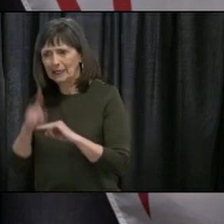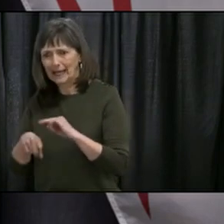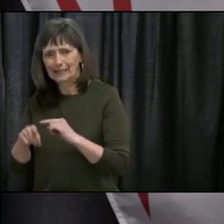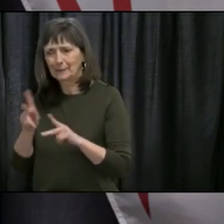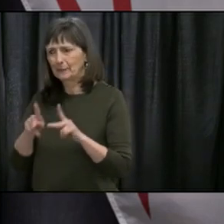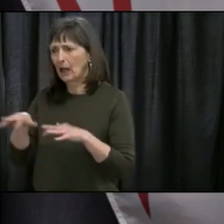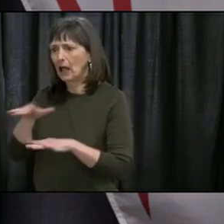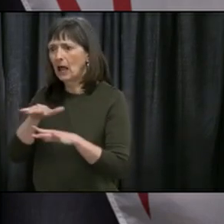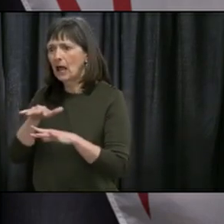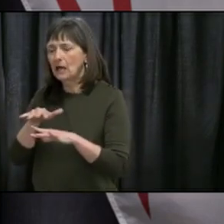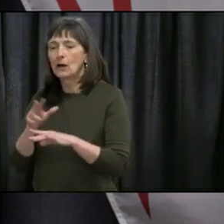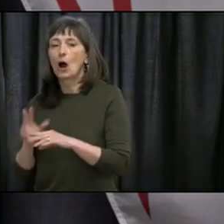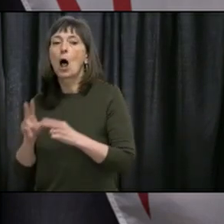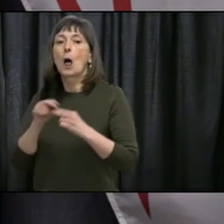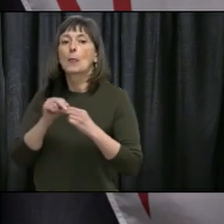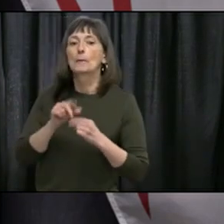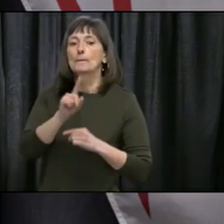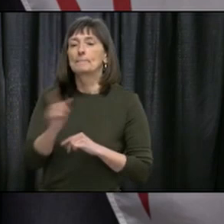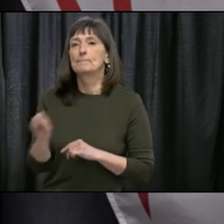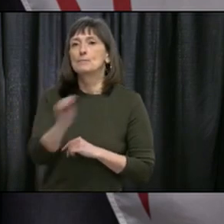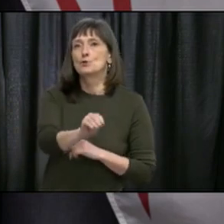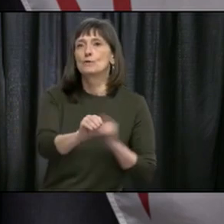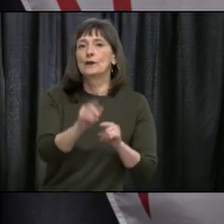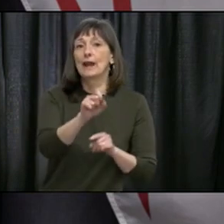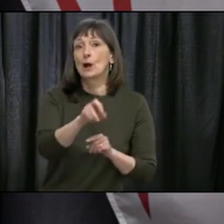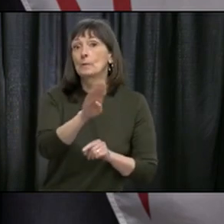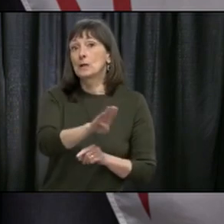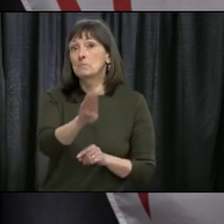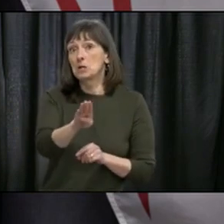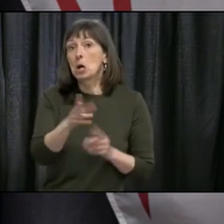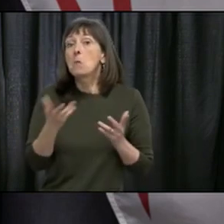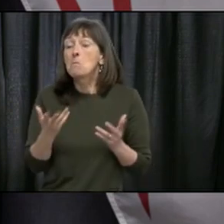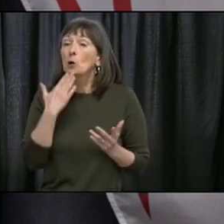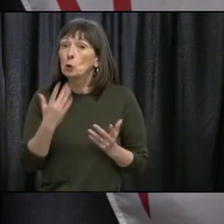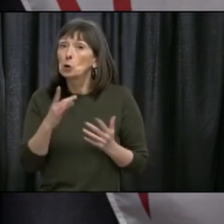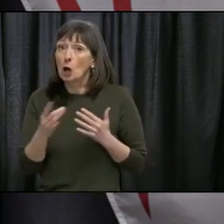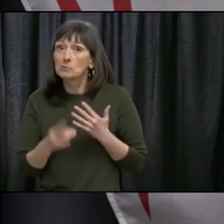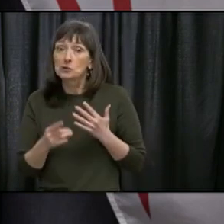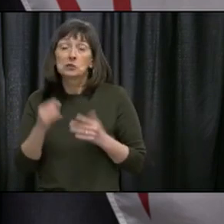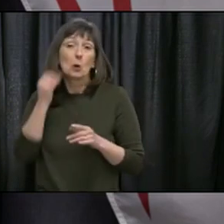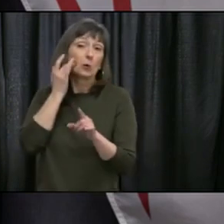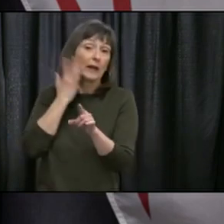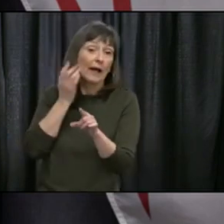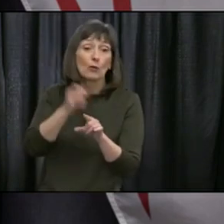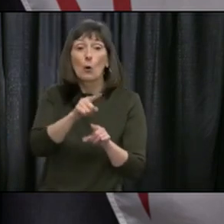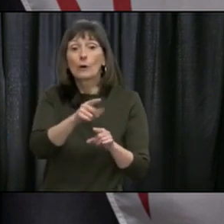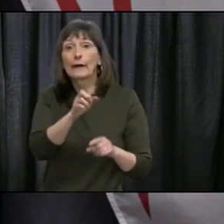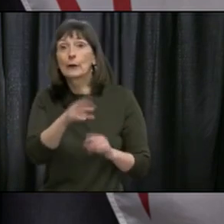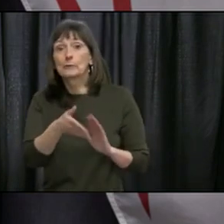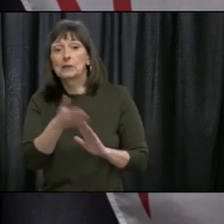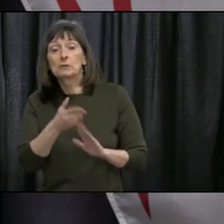So we certainly didn't want to take away that option from people. so they have been operating.